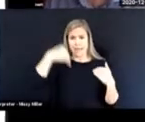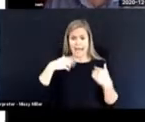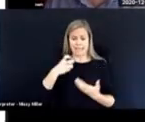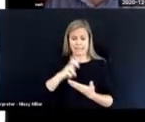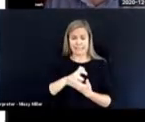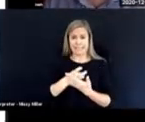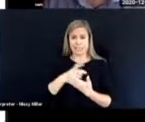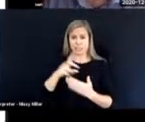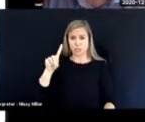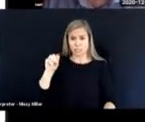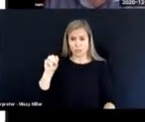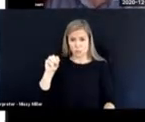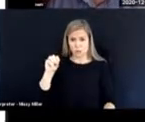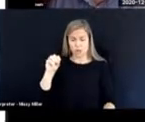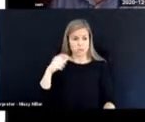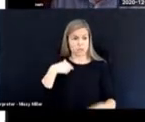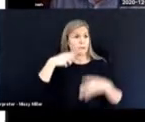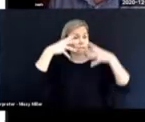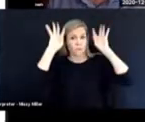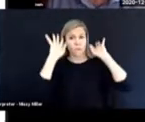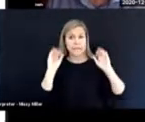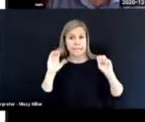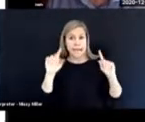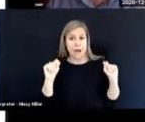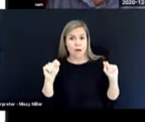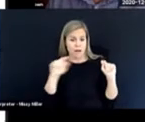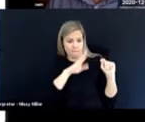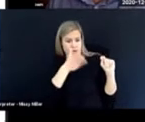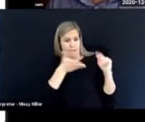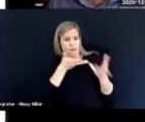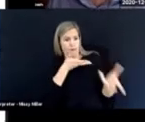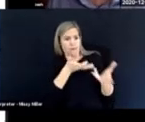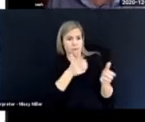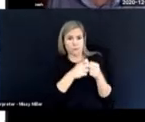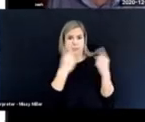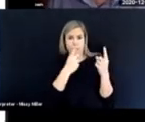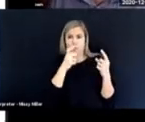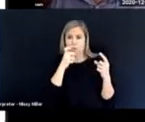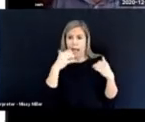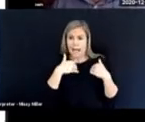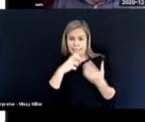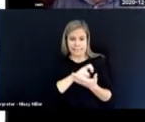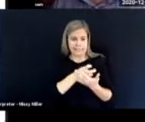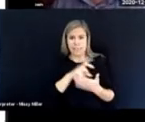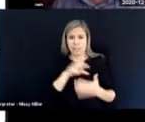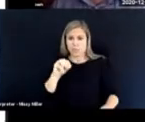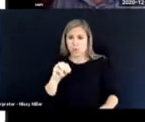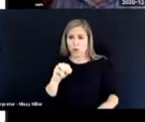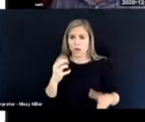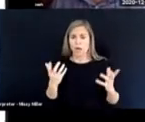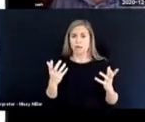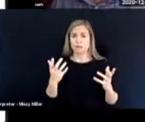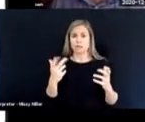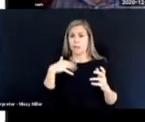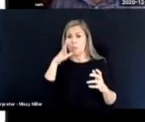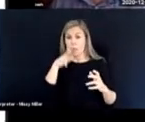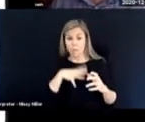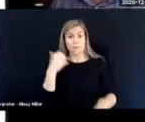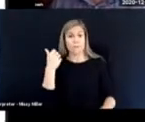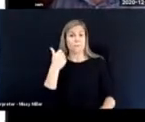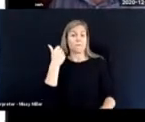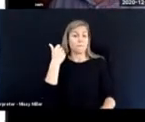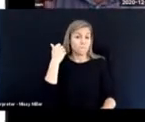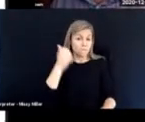boy had a seizure disorder, she freaked out because she'd never worked with anyone with a seizure disorder. And